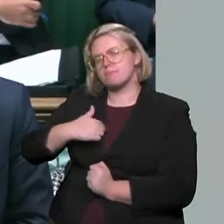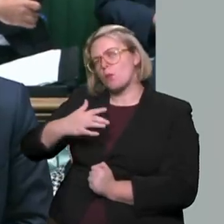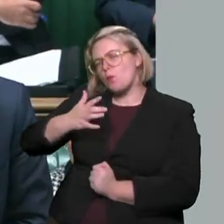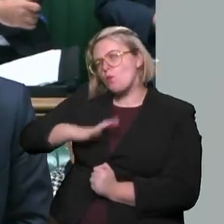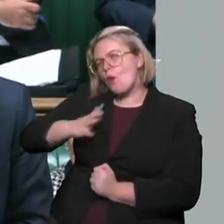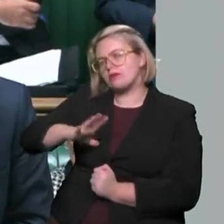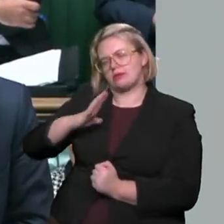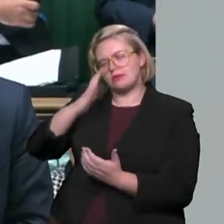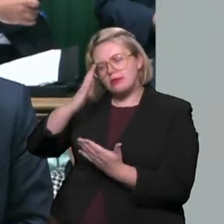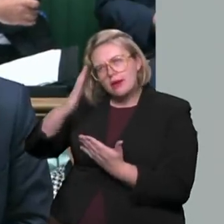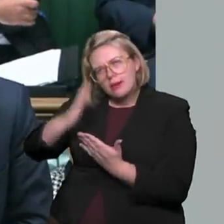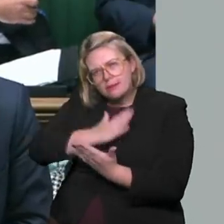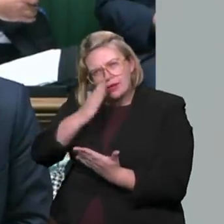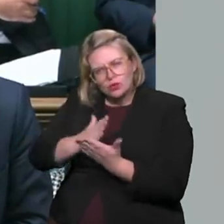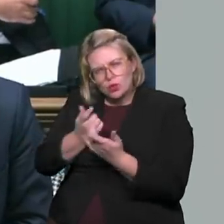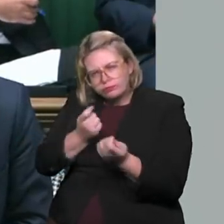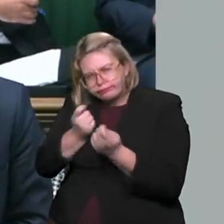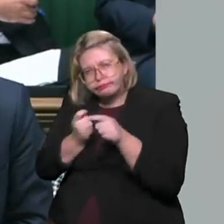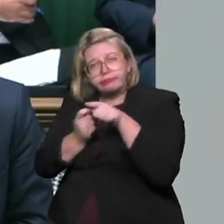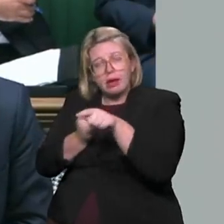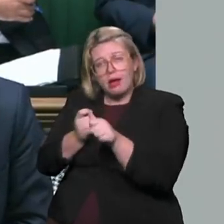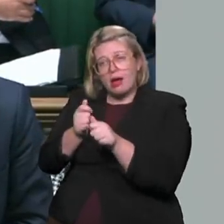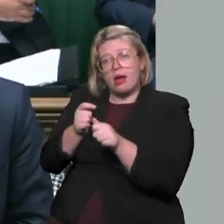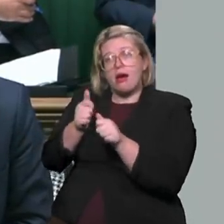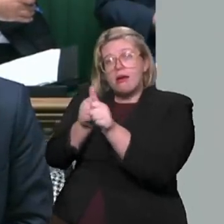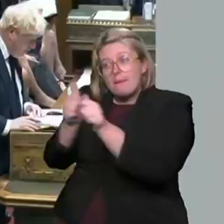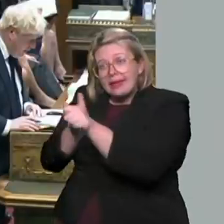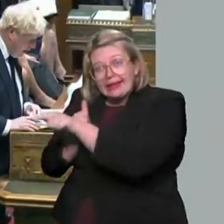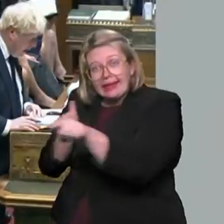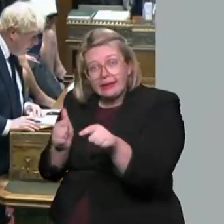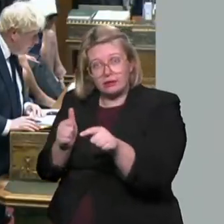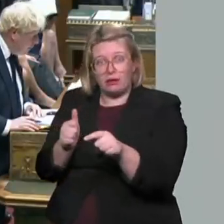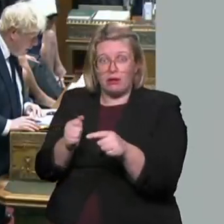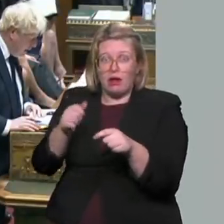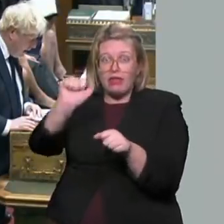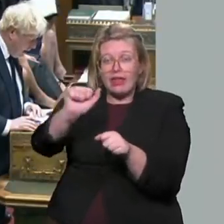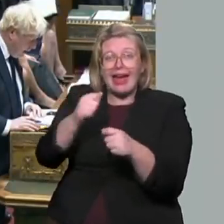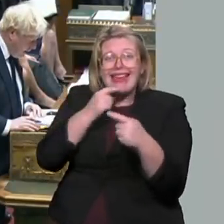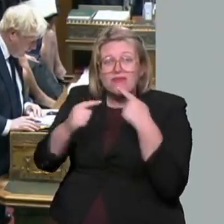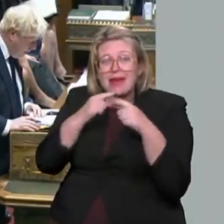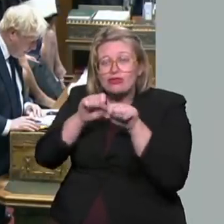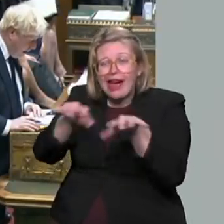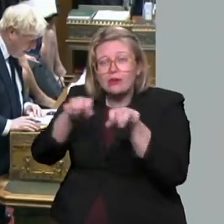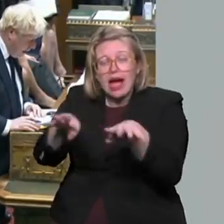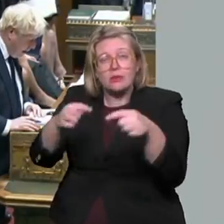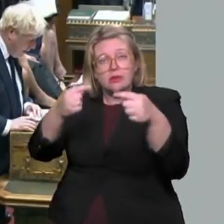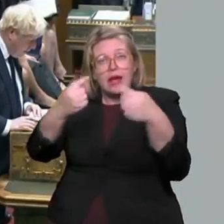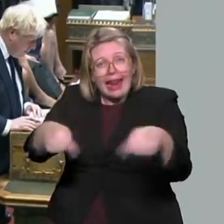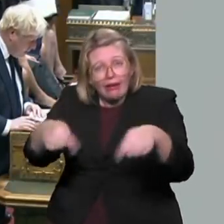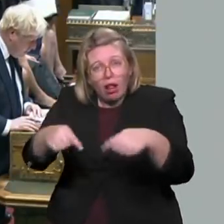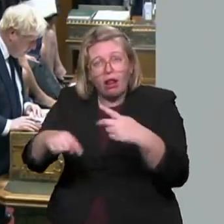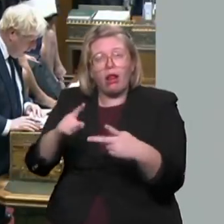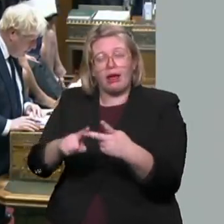companies that promote illegal and dangerous content and will be toughening up